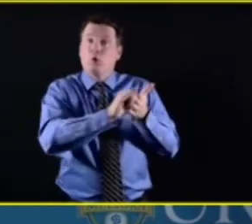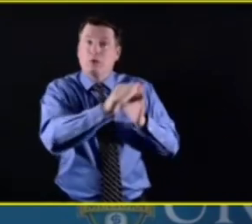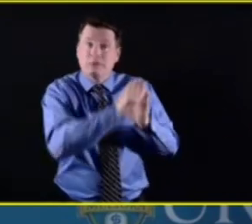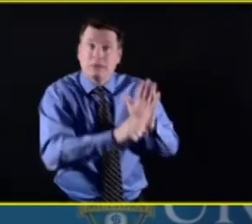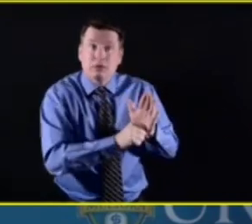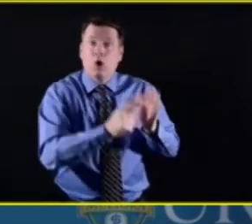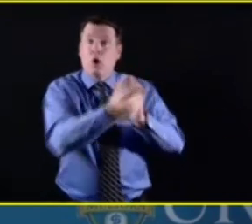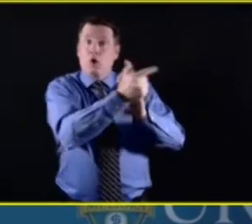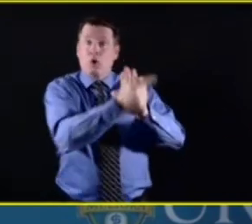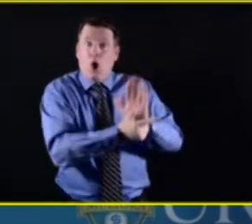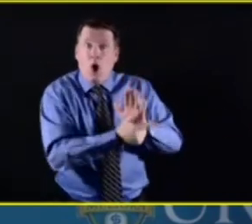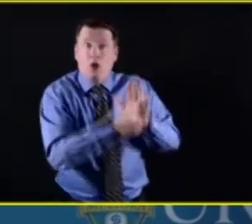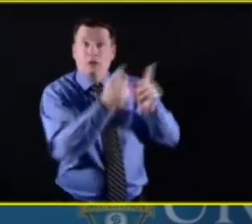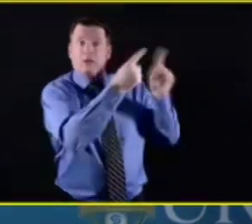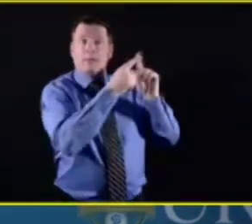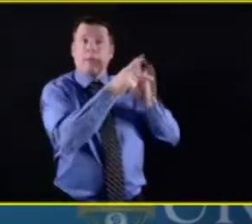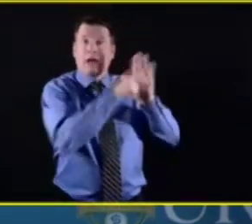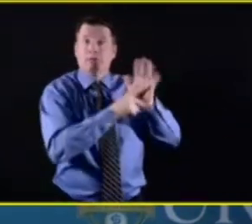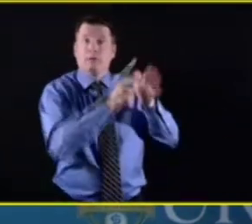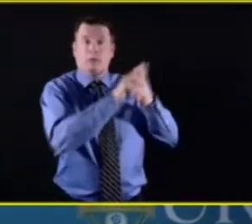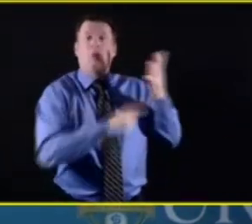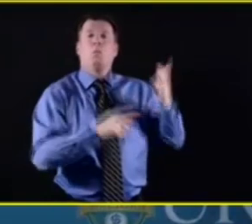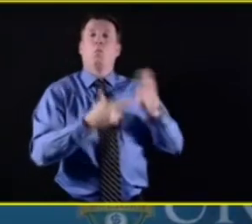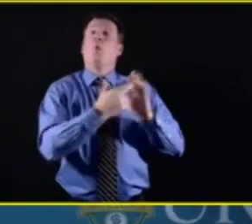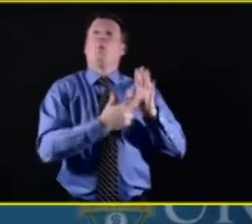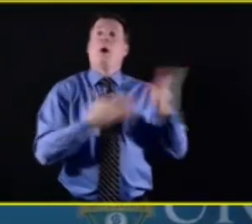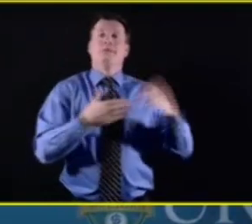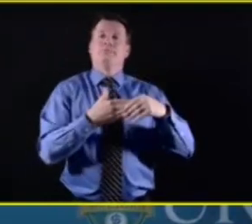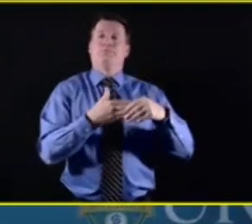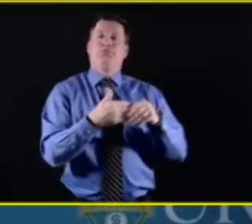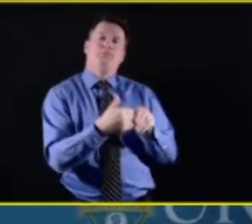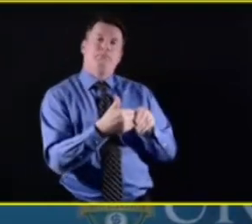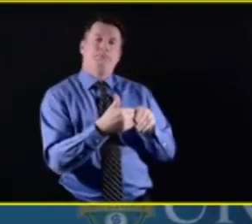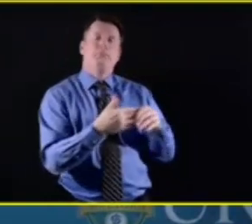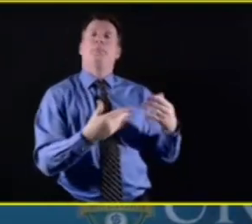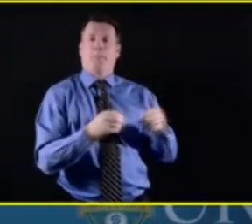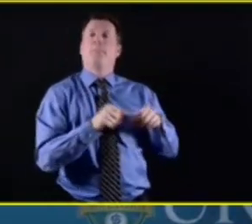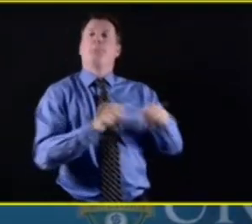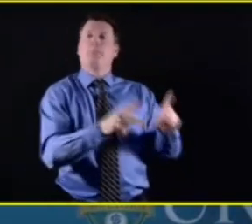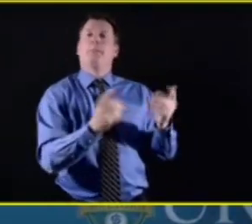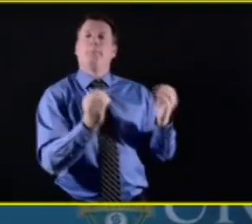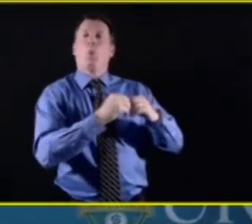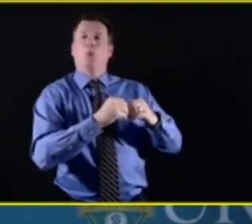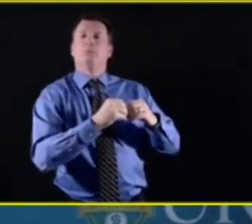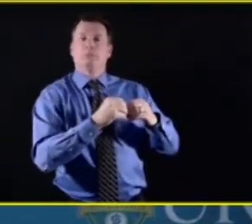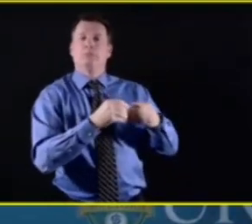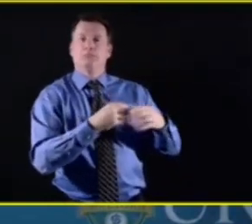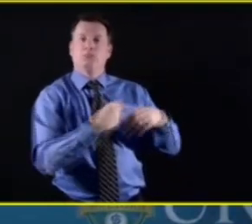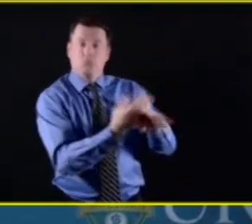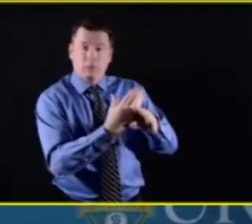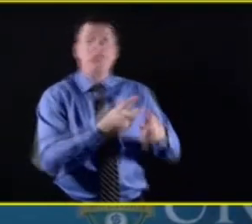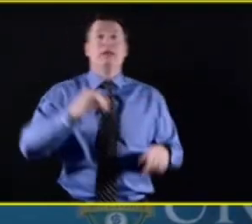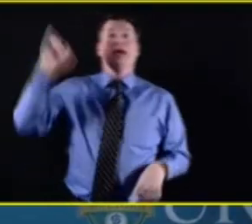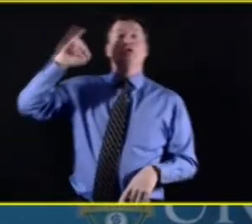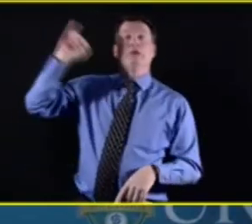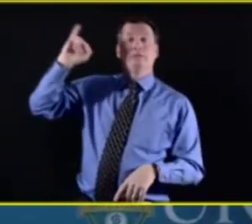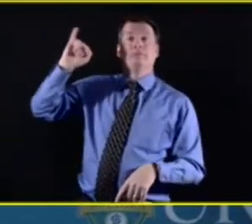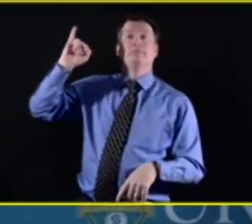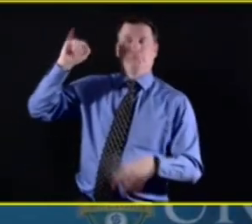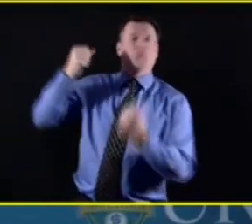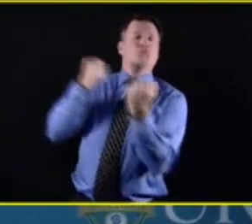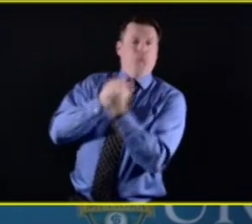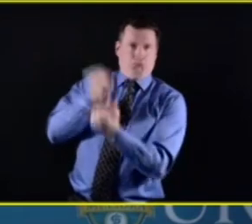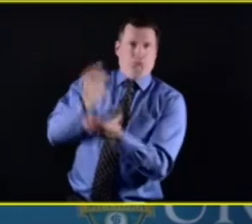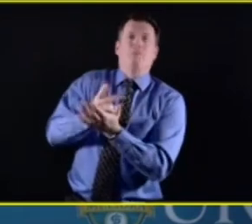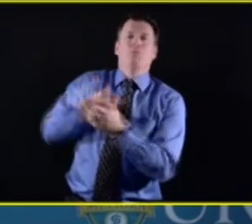services with reimbursement that enable them. And those changes have caused a tremendous explosion